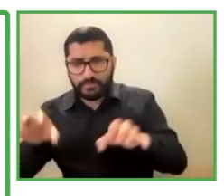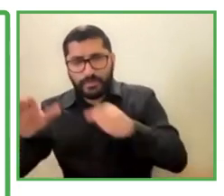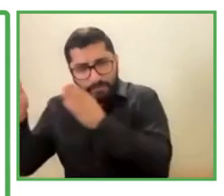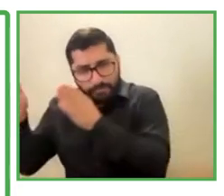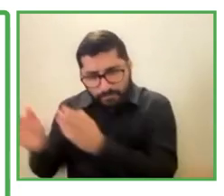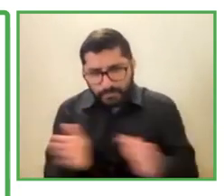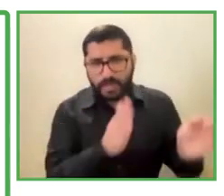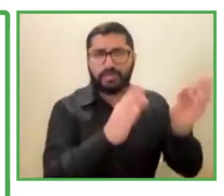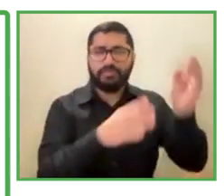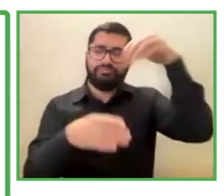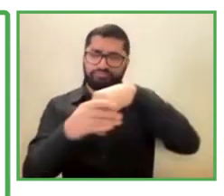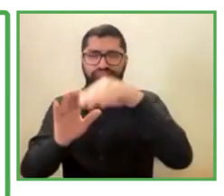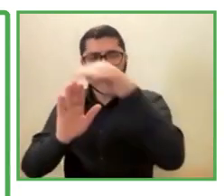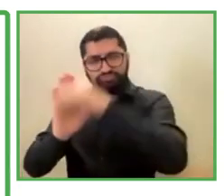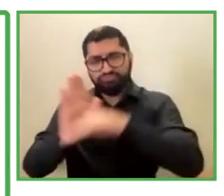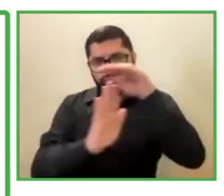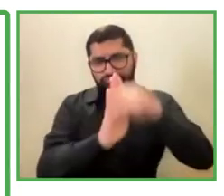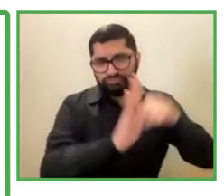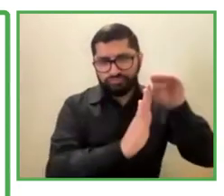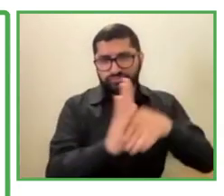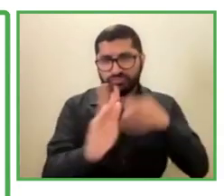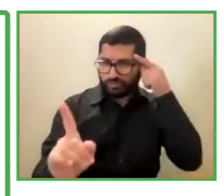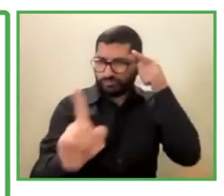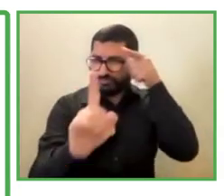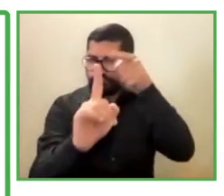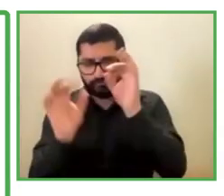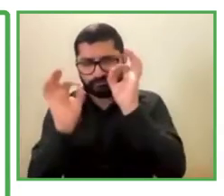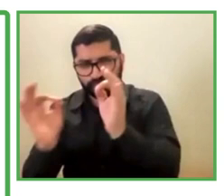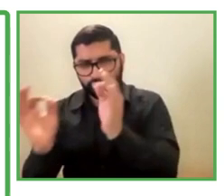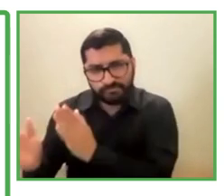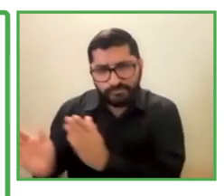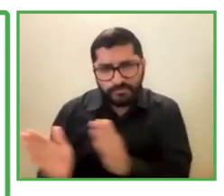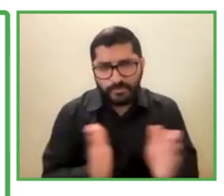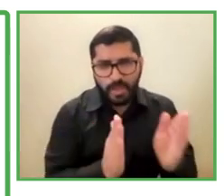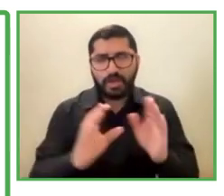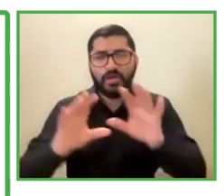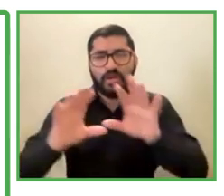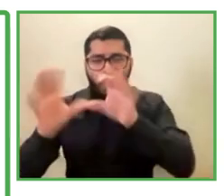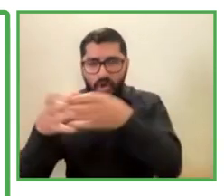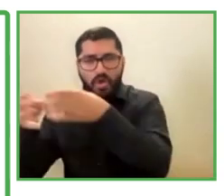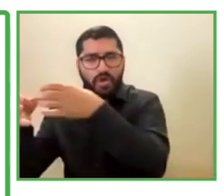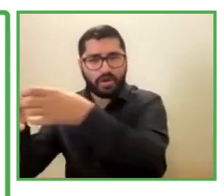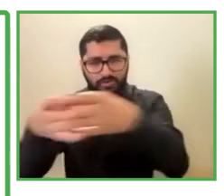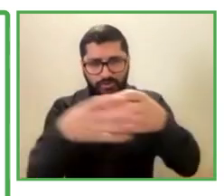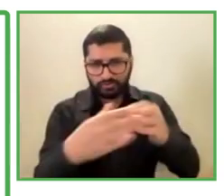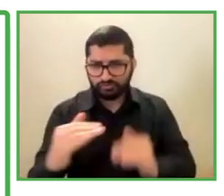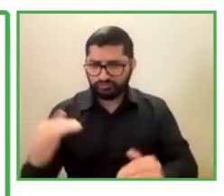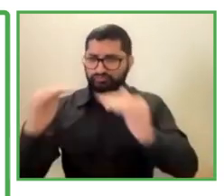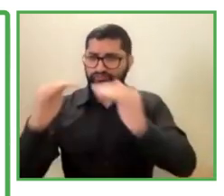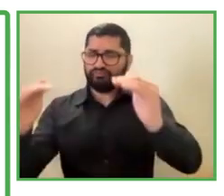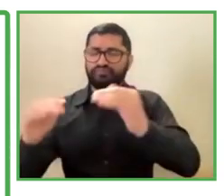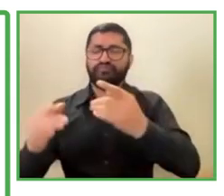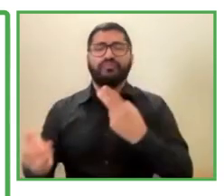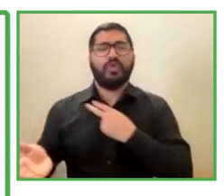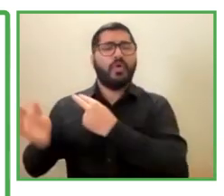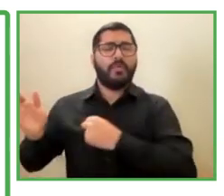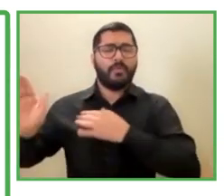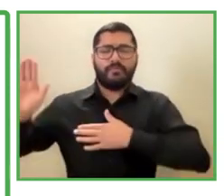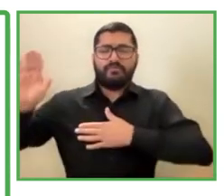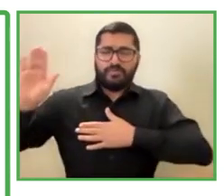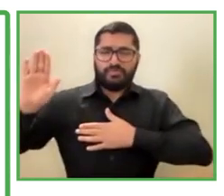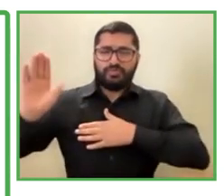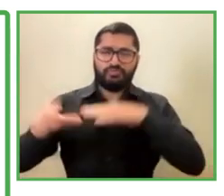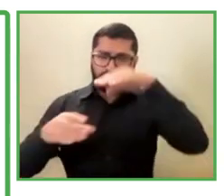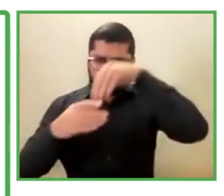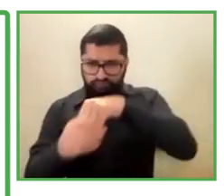as a strategic axle to have an aligned and compromised organization, a committed organization. We